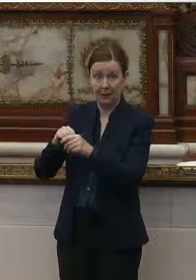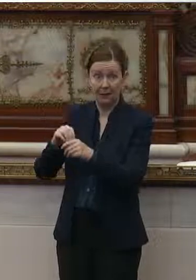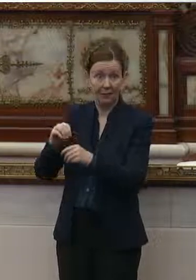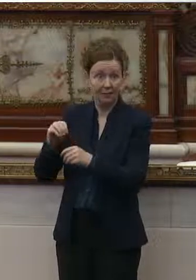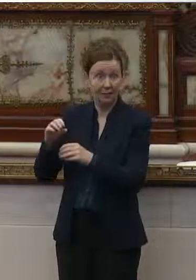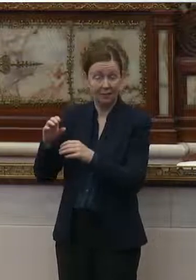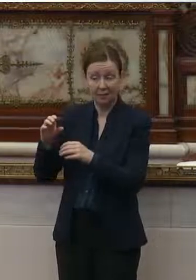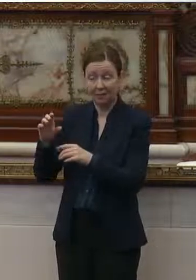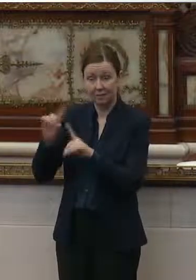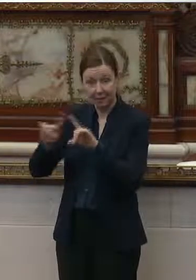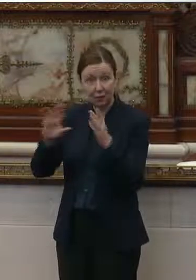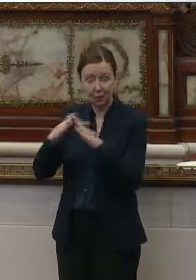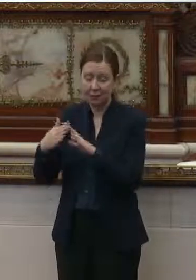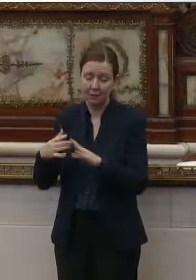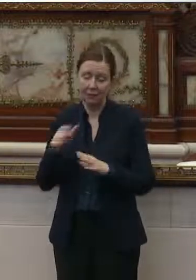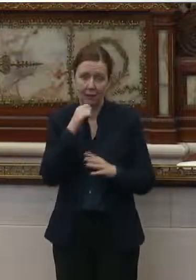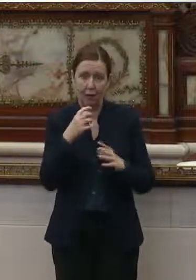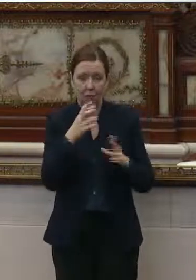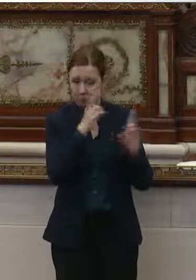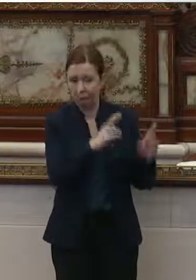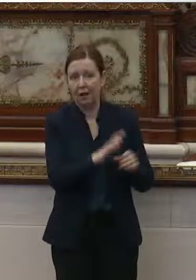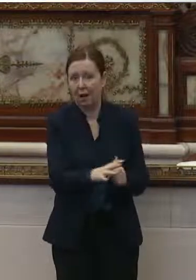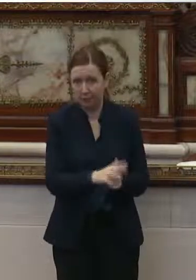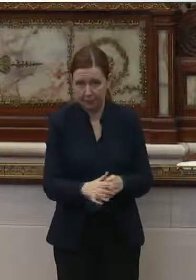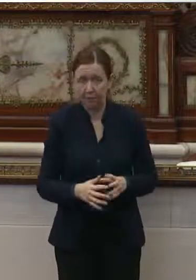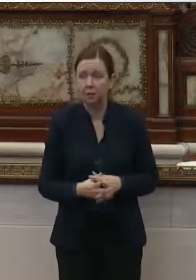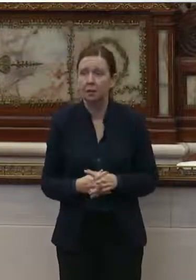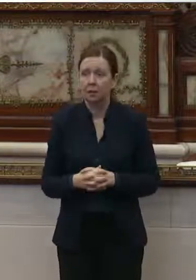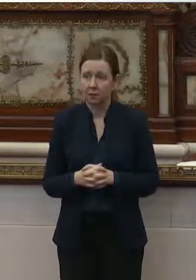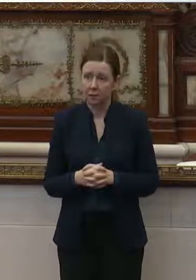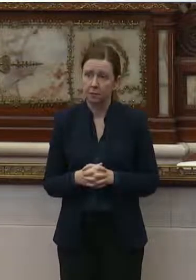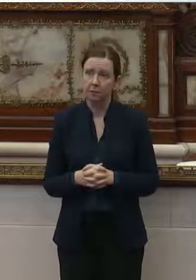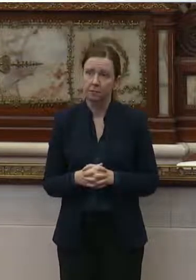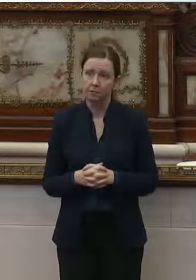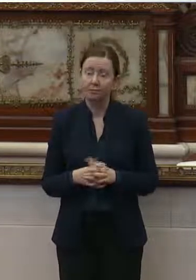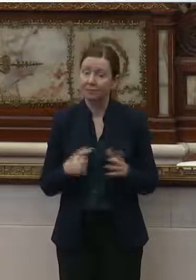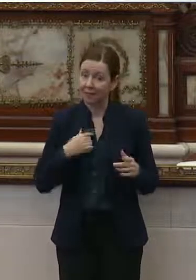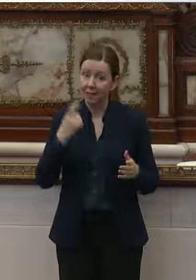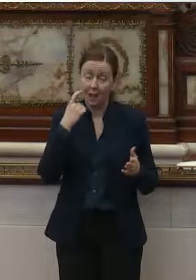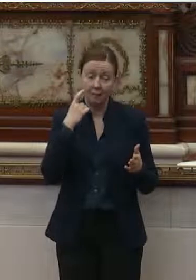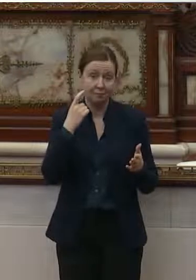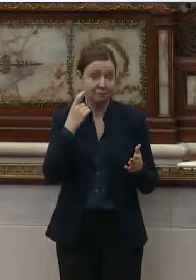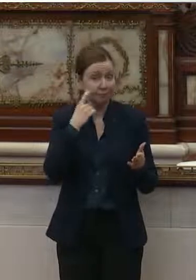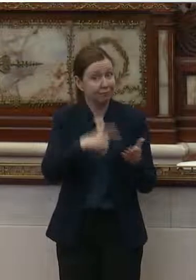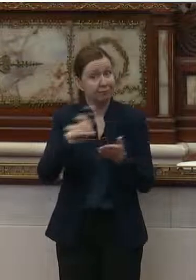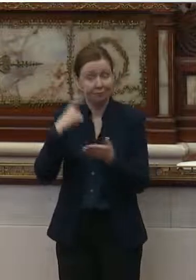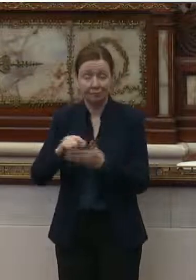the witnesses have